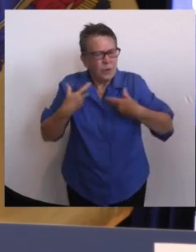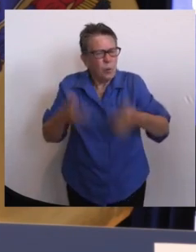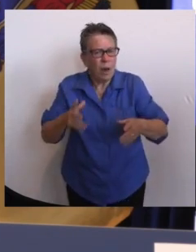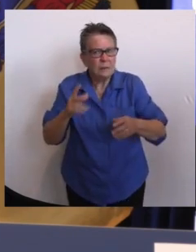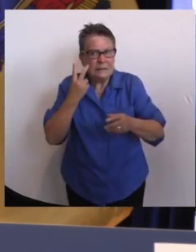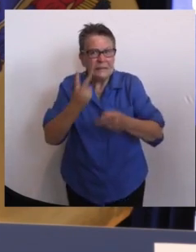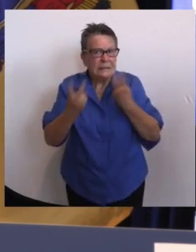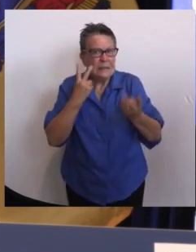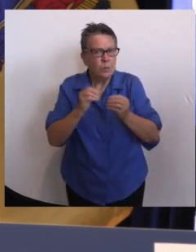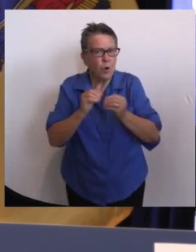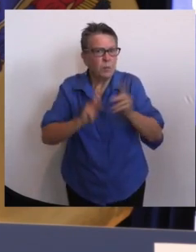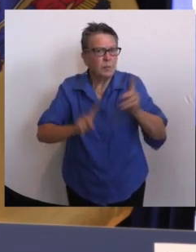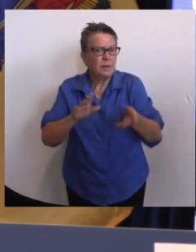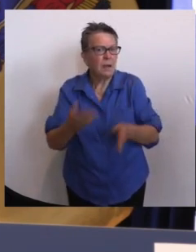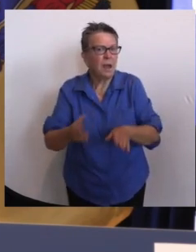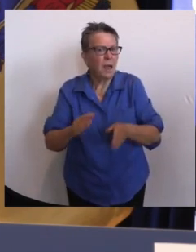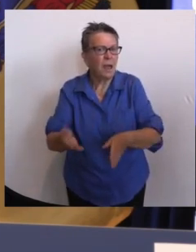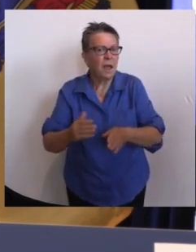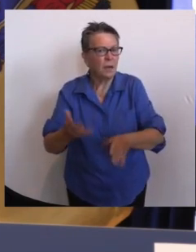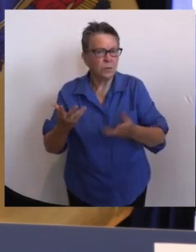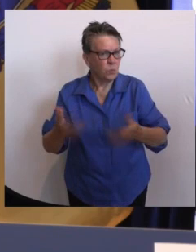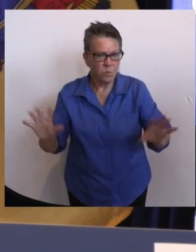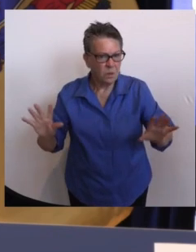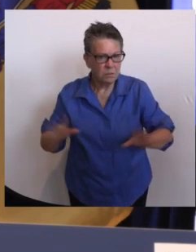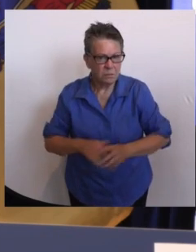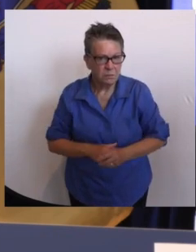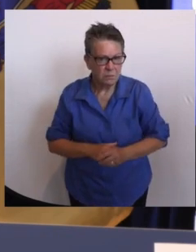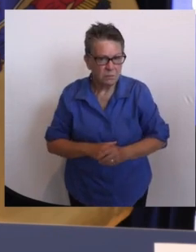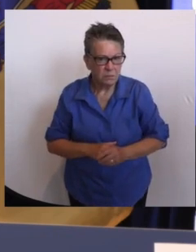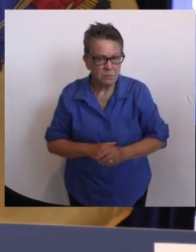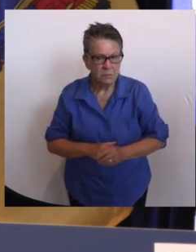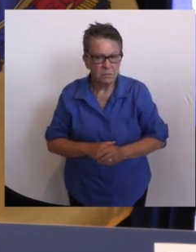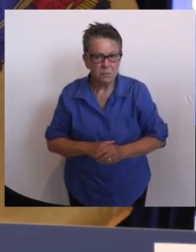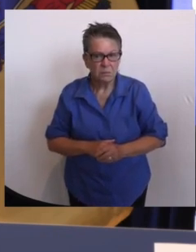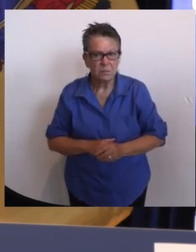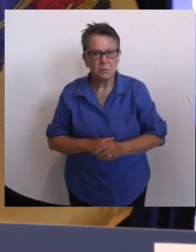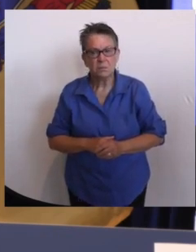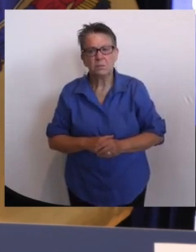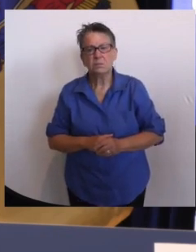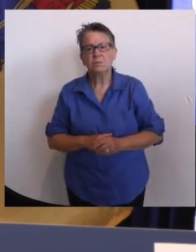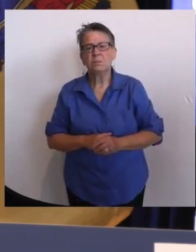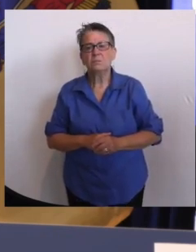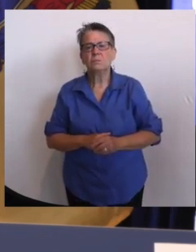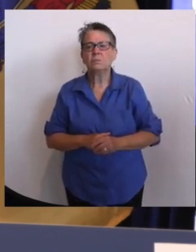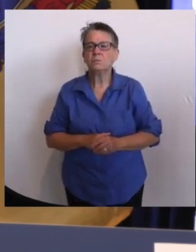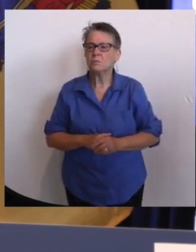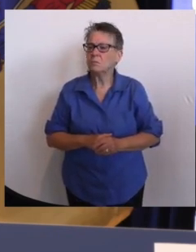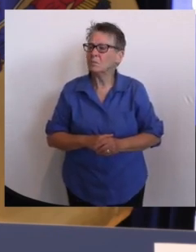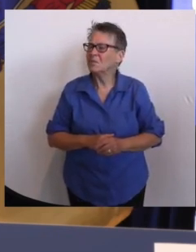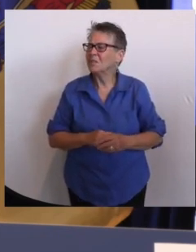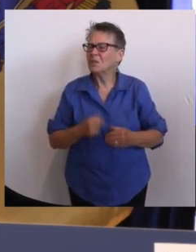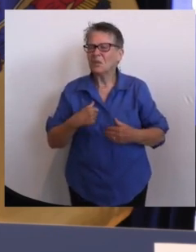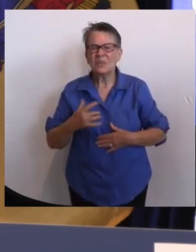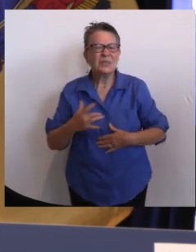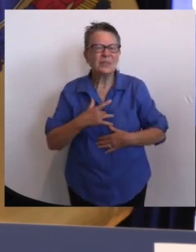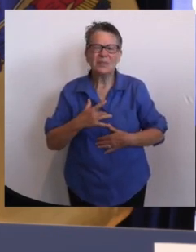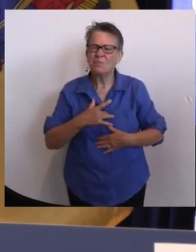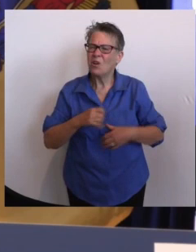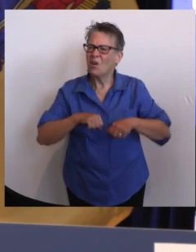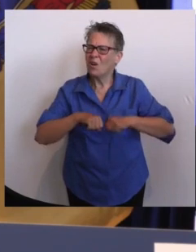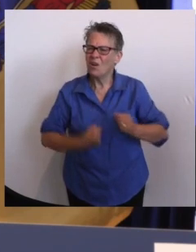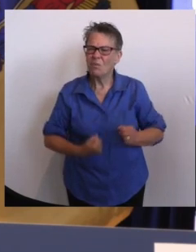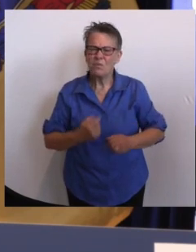They do well against flu just as they do well against COVID, but there are some. And there's nothing more heartbreaking to me than when I review a chart